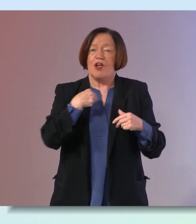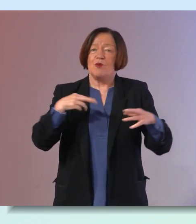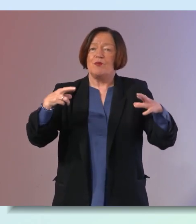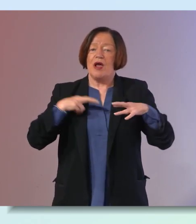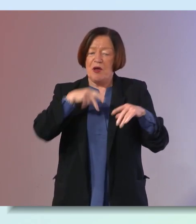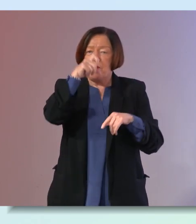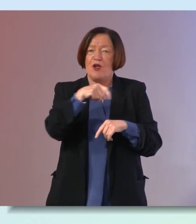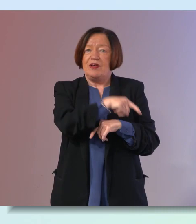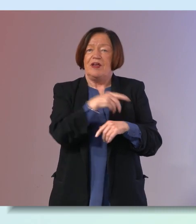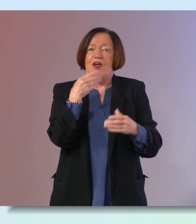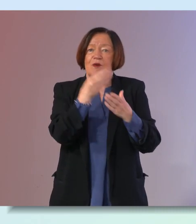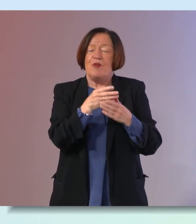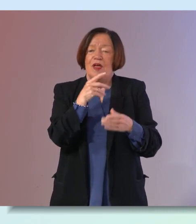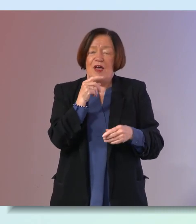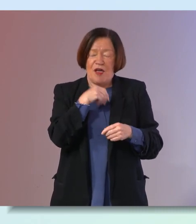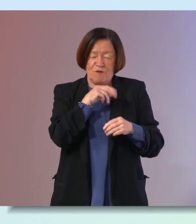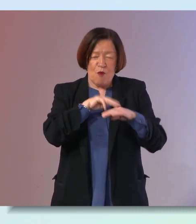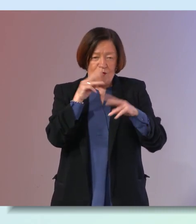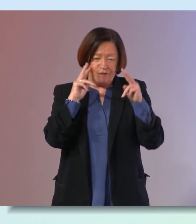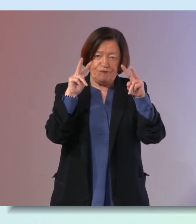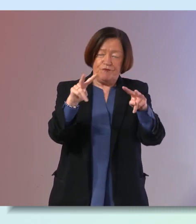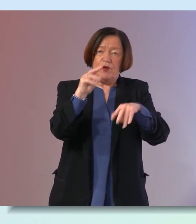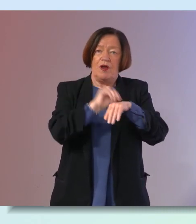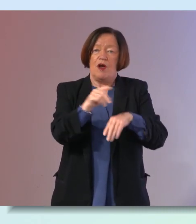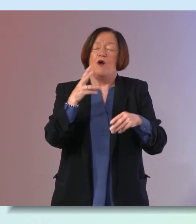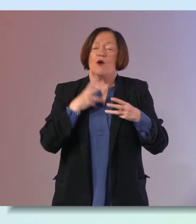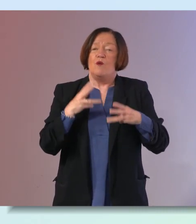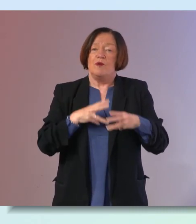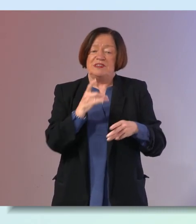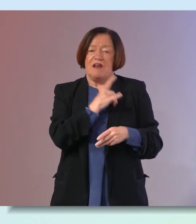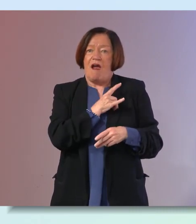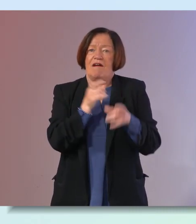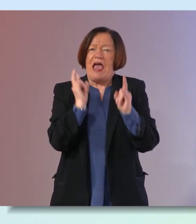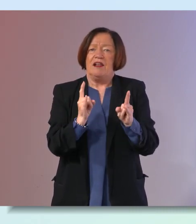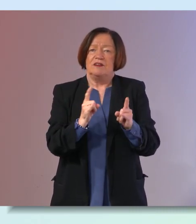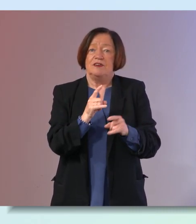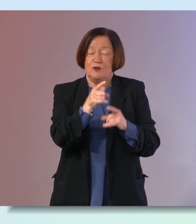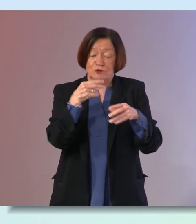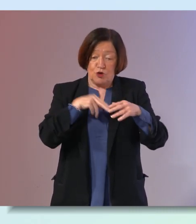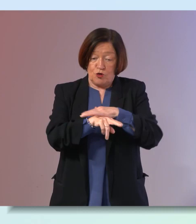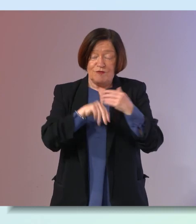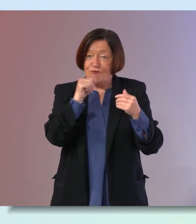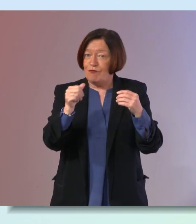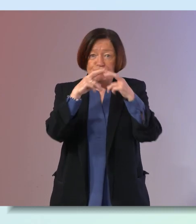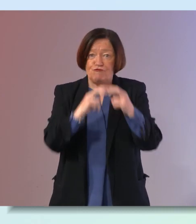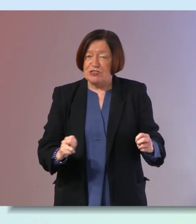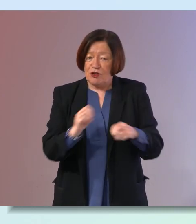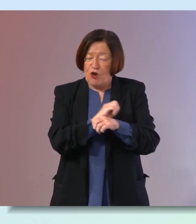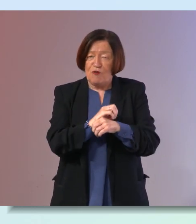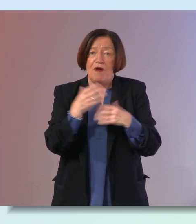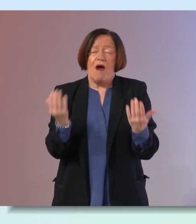this year so it's putting a spotlight on women's heart health which is under-researched and also